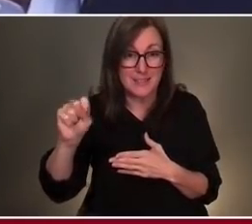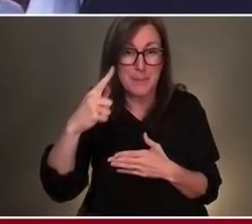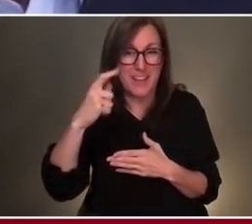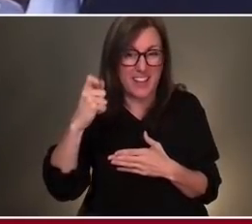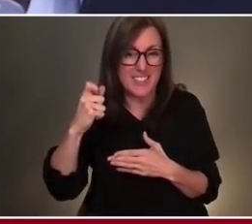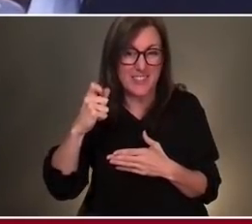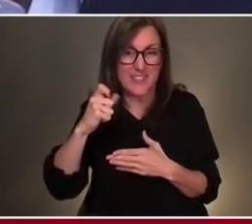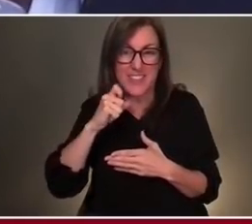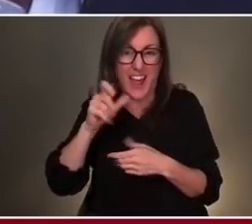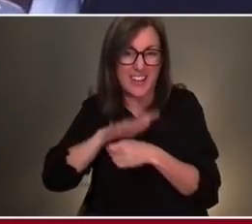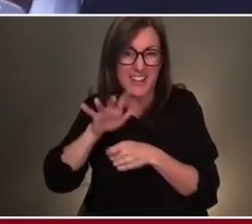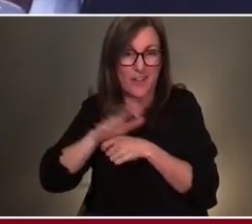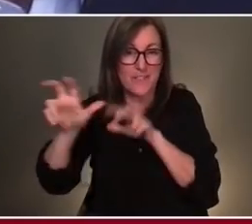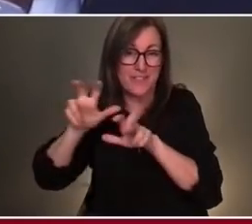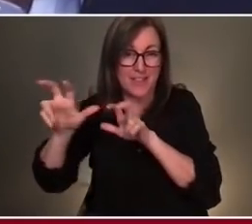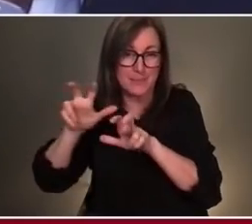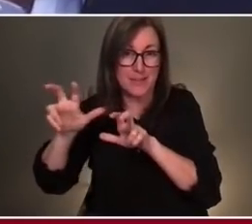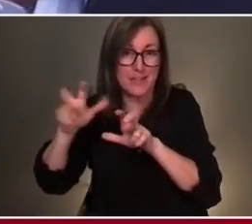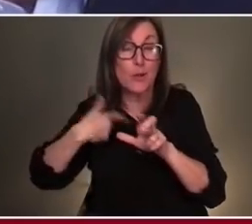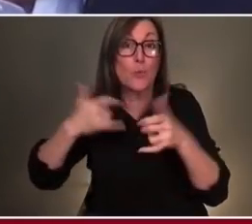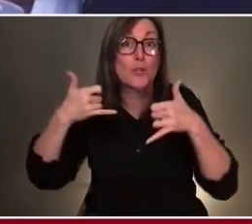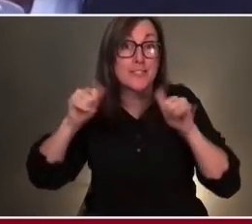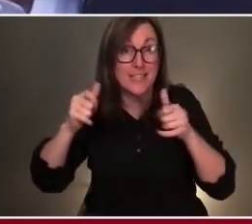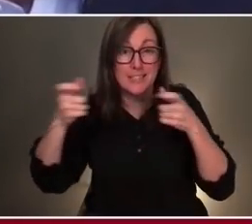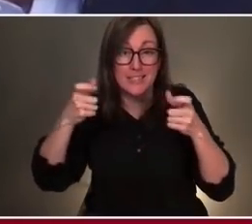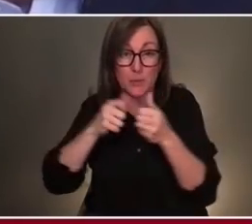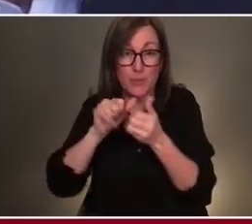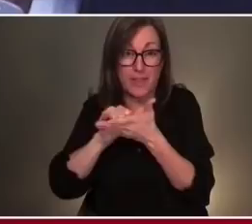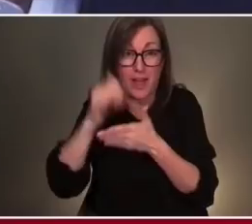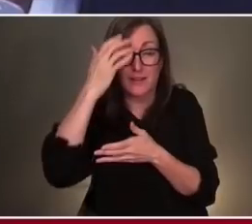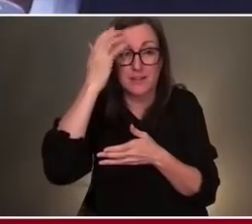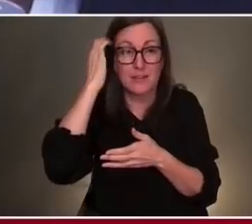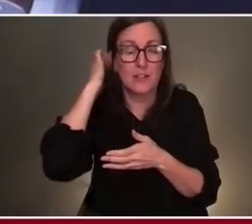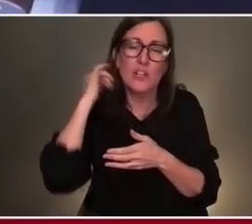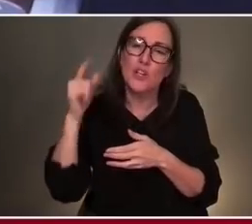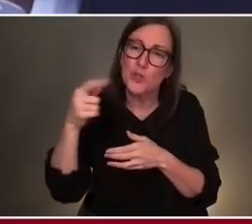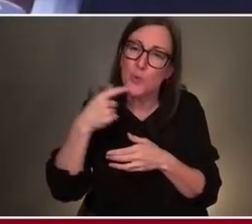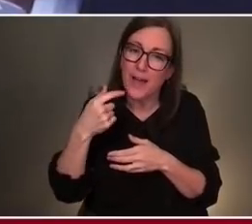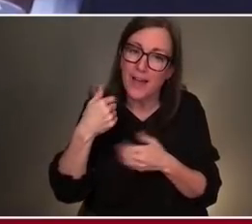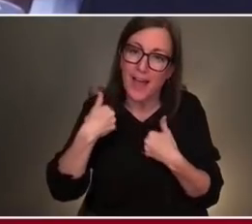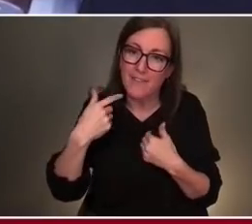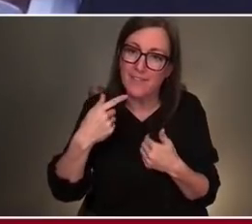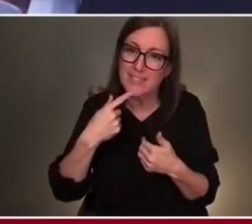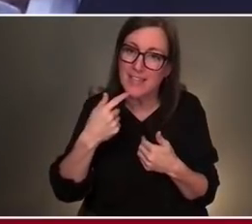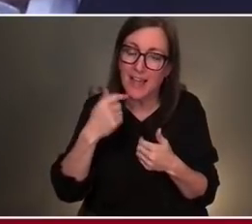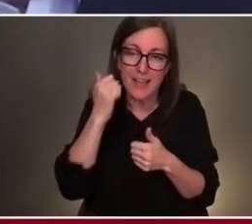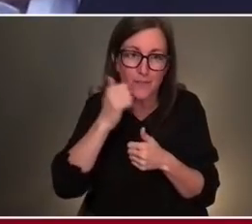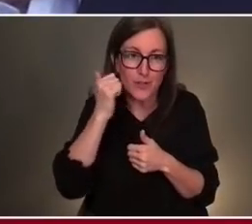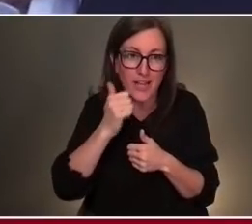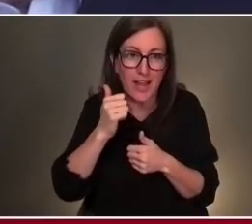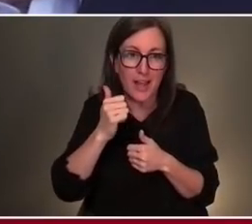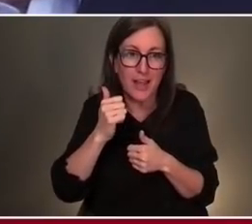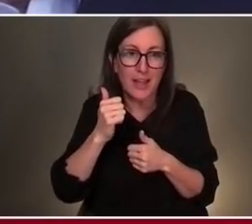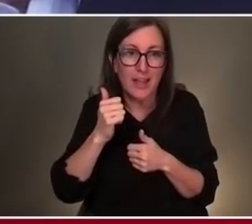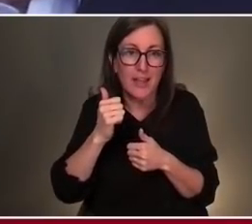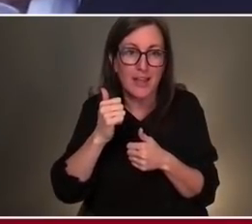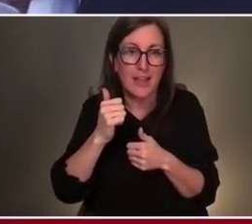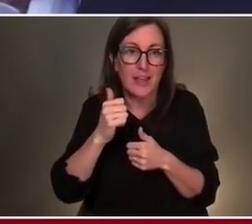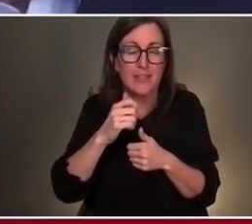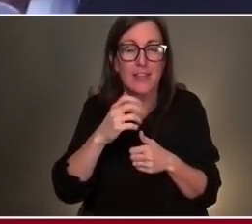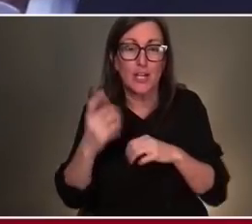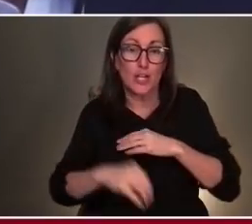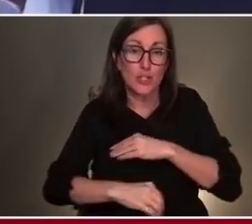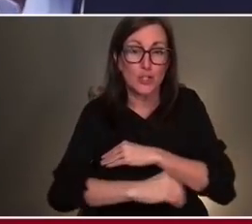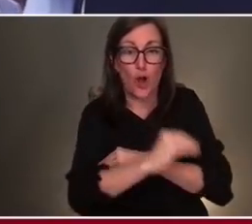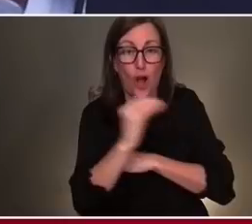dealing with it. So, you know, you have a saying every day about the dawning of the age of the variants. I have a saying